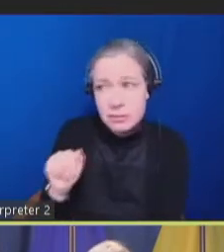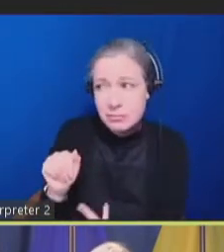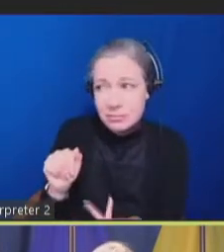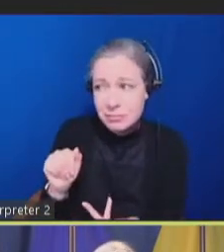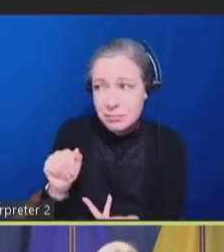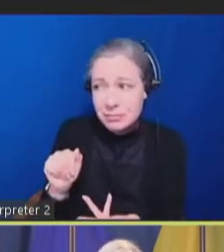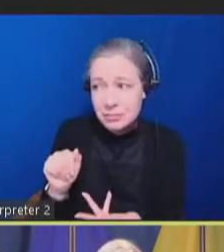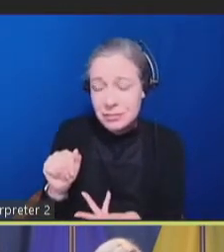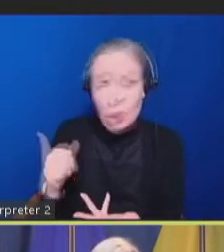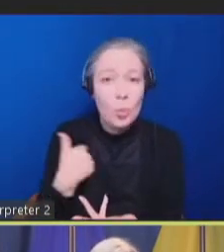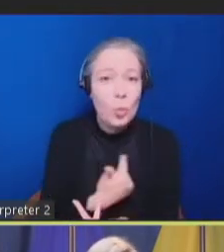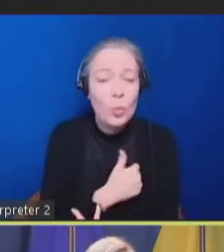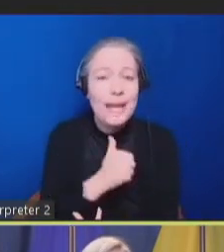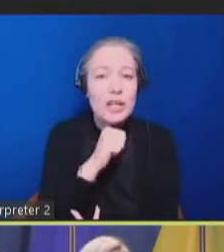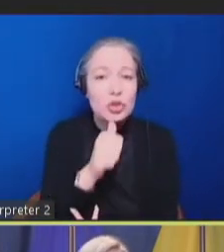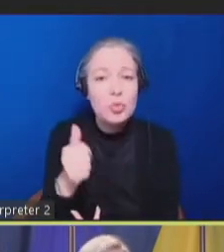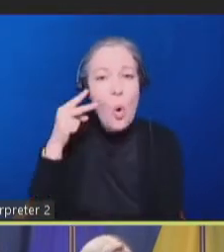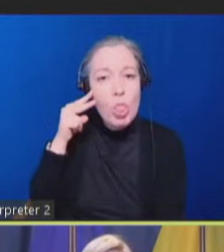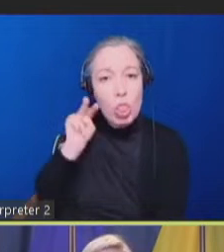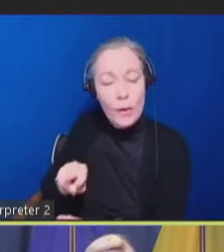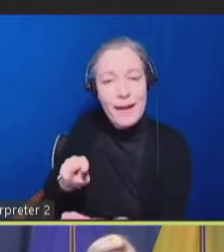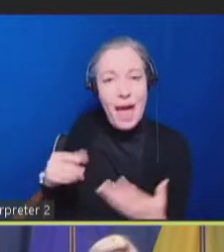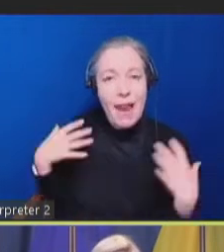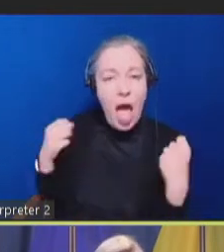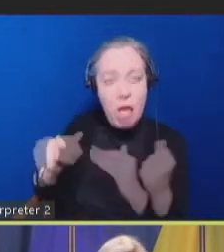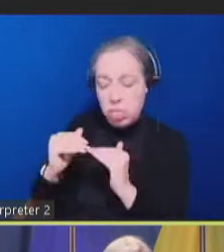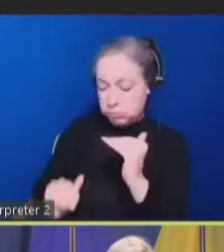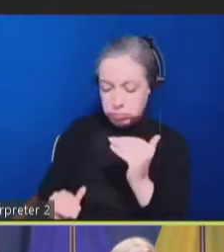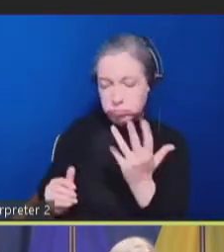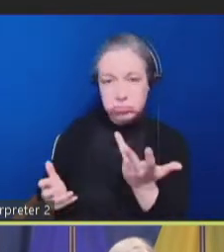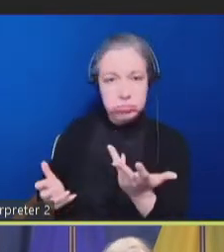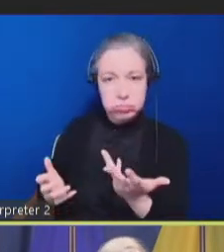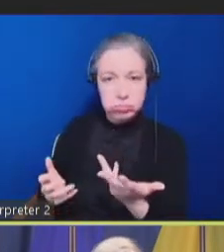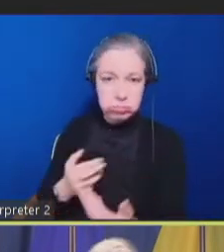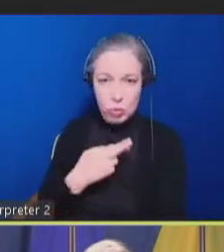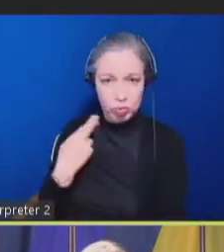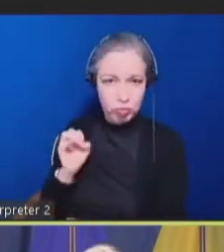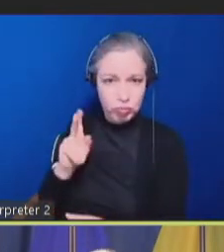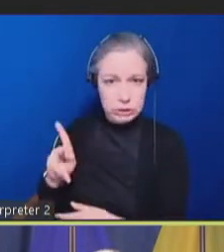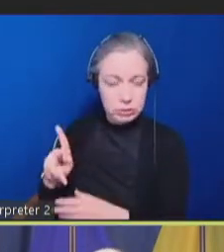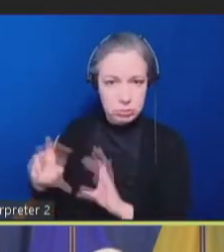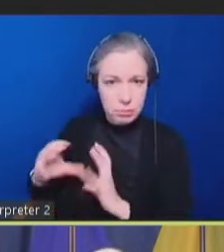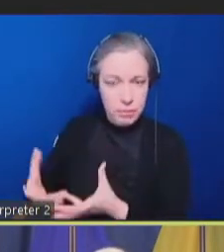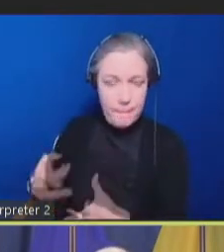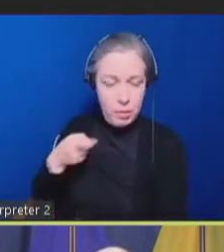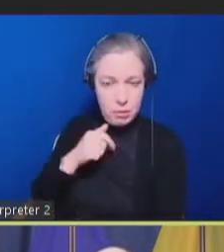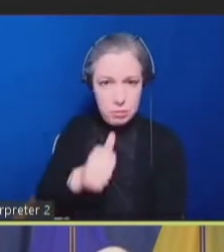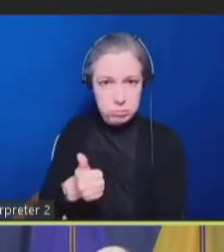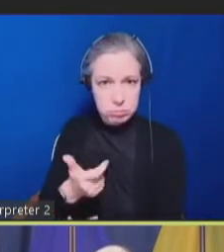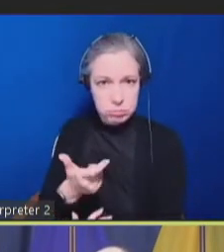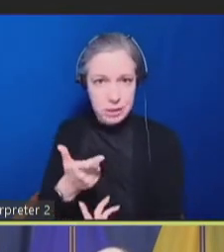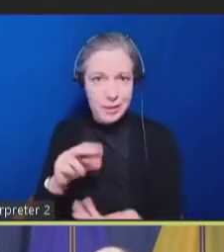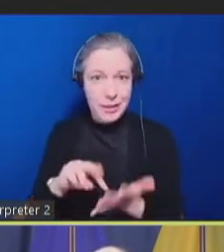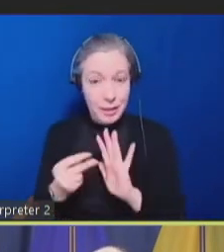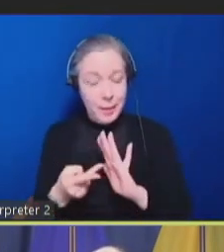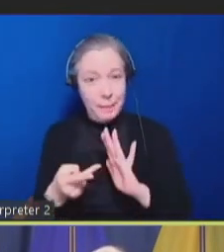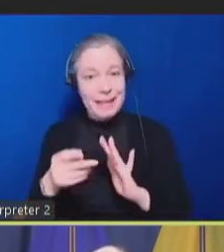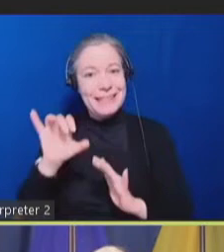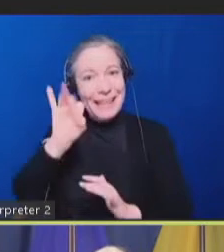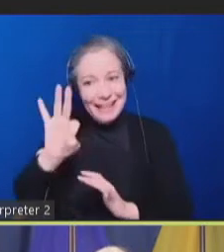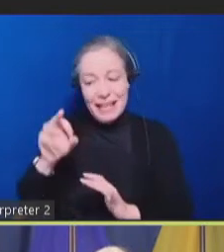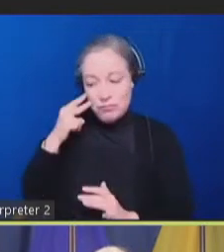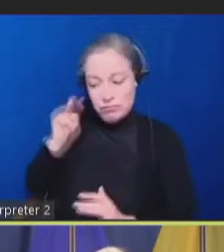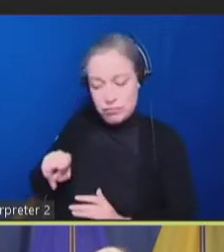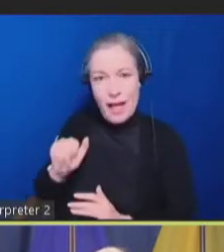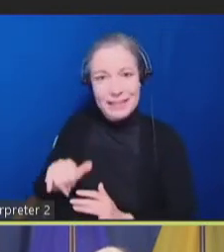a health disparity population, which eliminates us from lots of opportunities to build those bridges. And that's